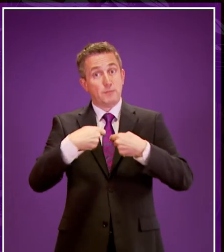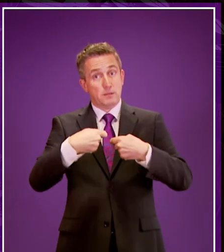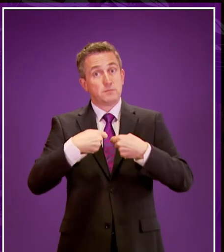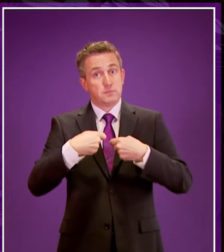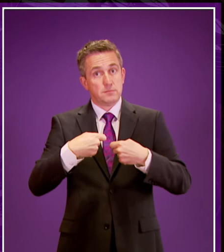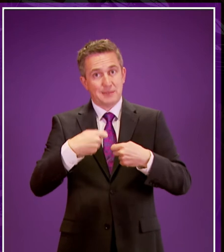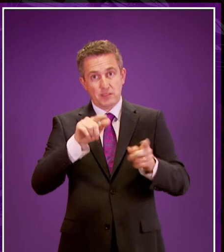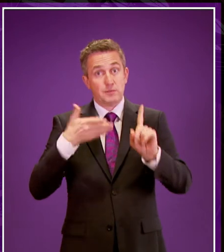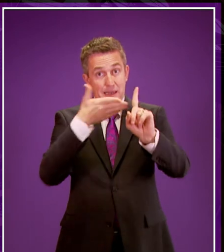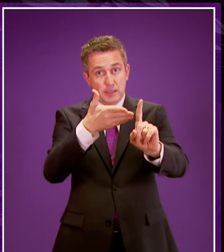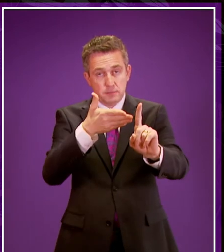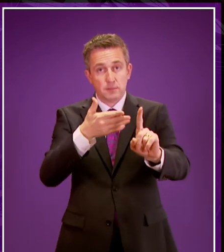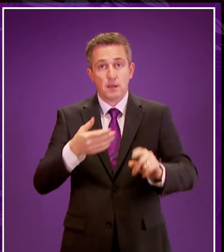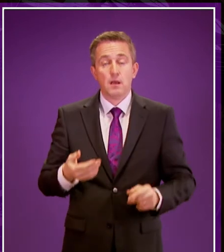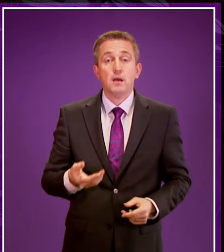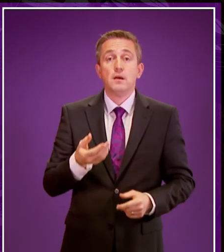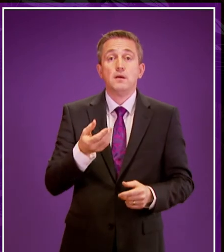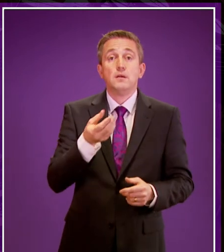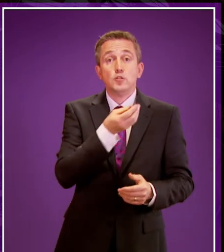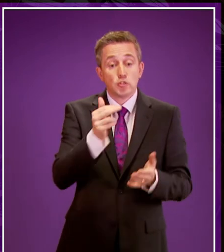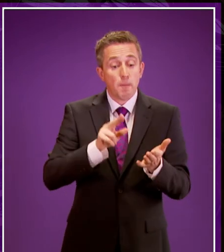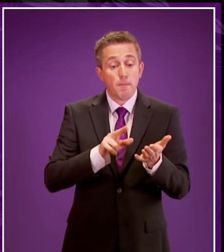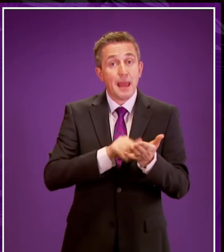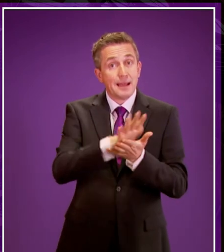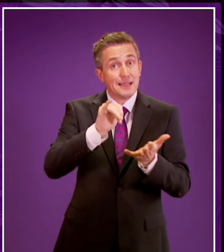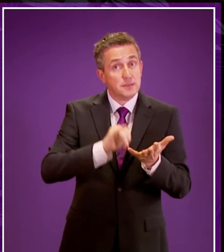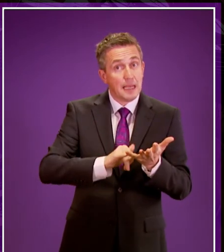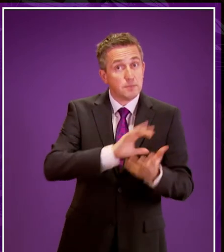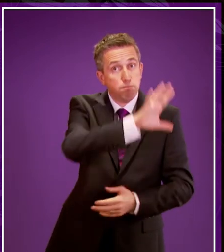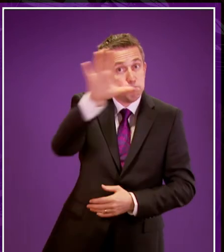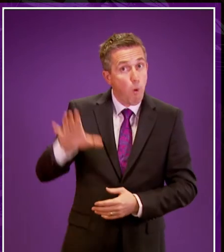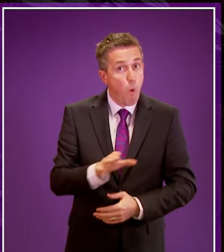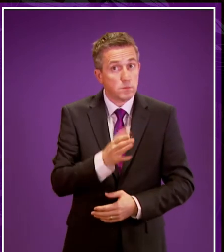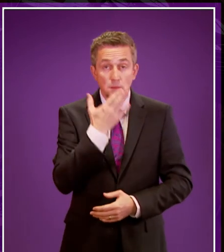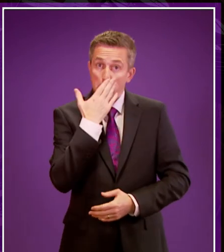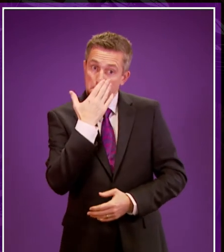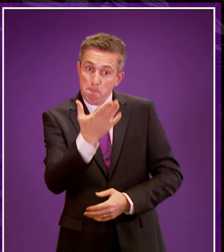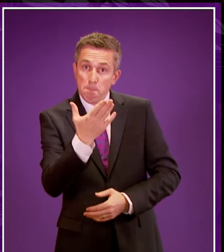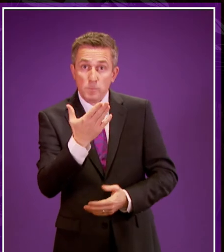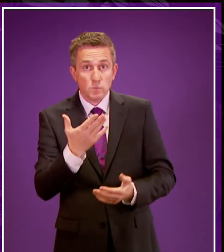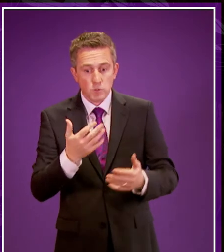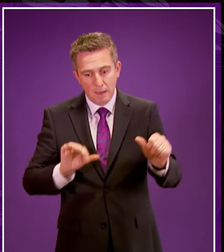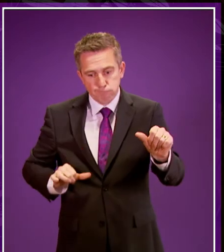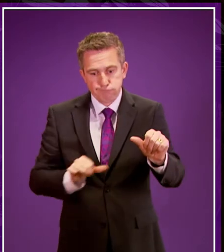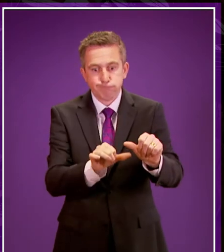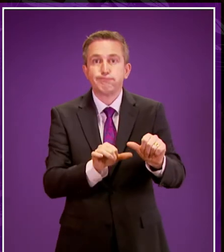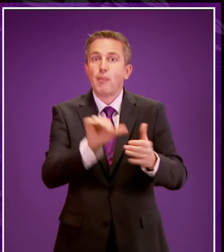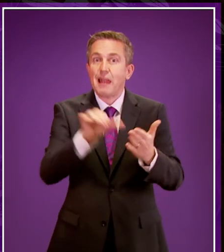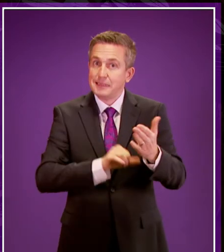And while some boards are making real progress on reducing their waiting times,